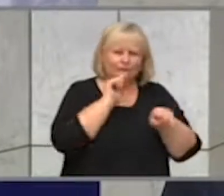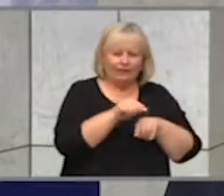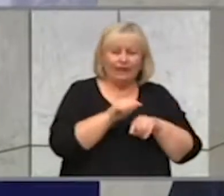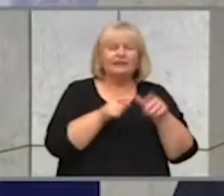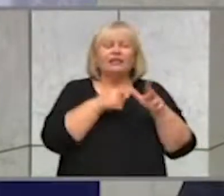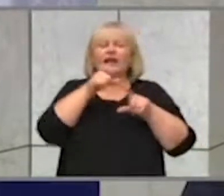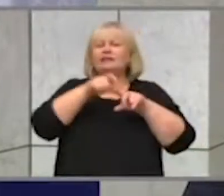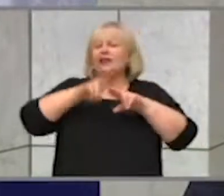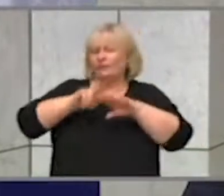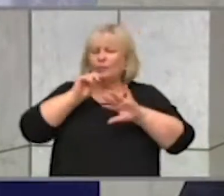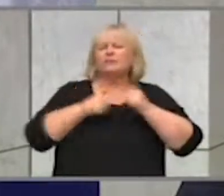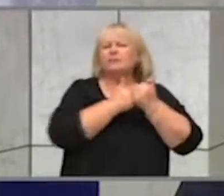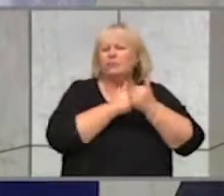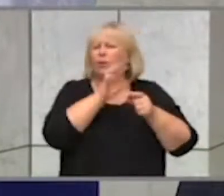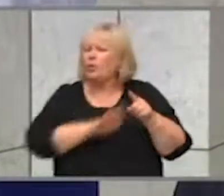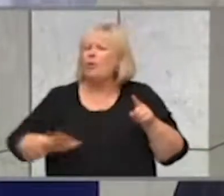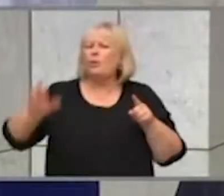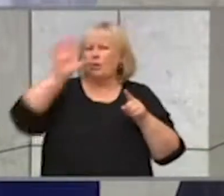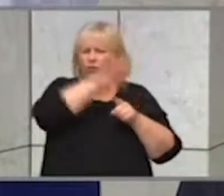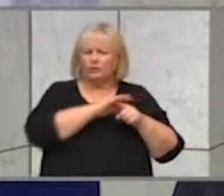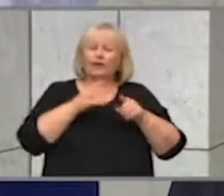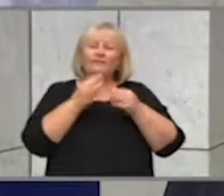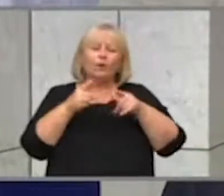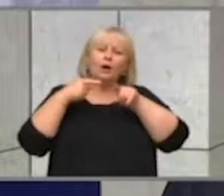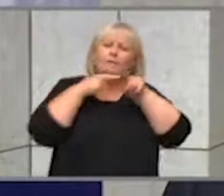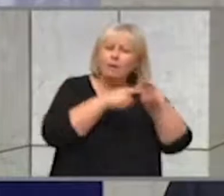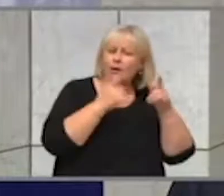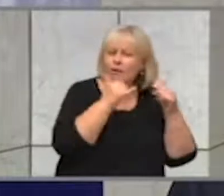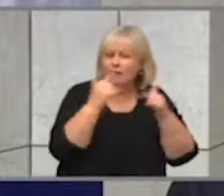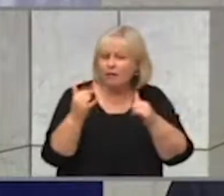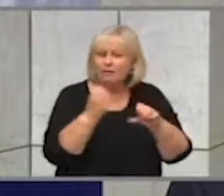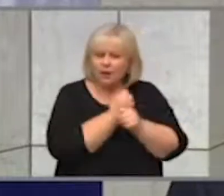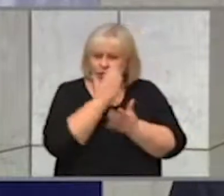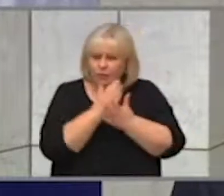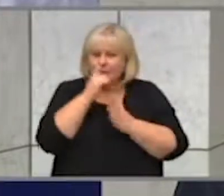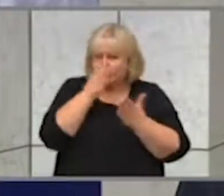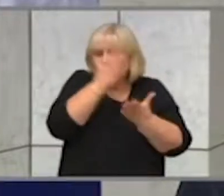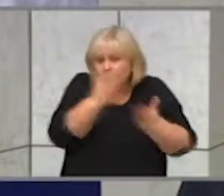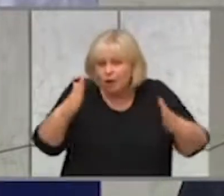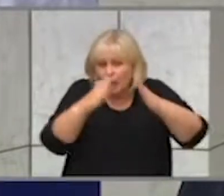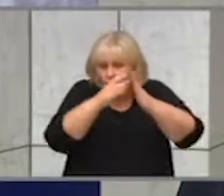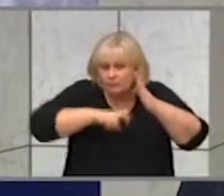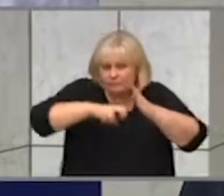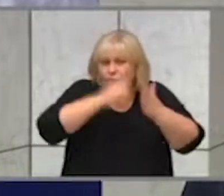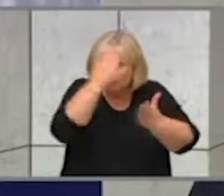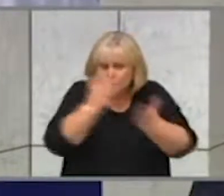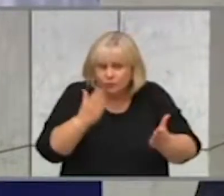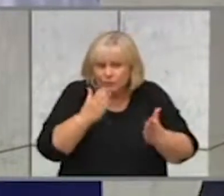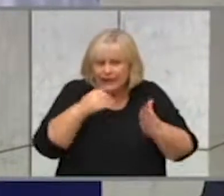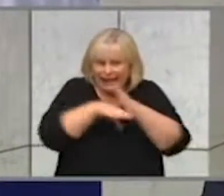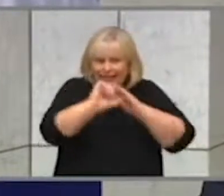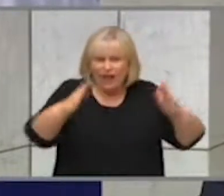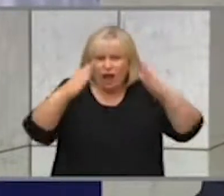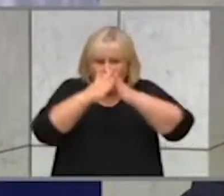be supporting those states and territories with compliance checks to ensure that people are at their residences that